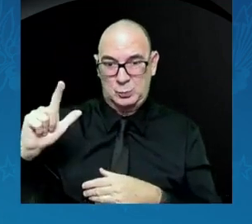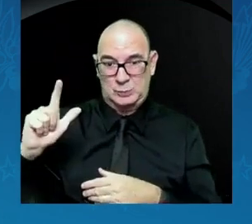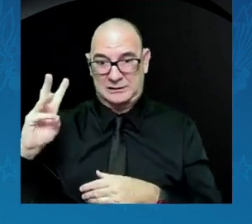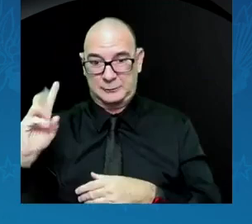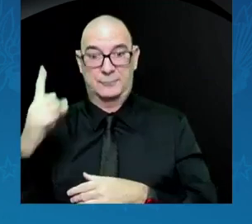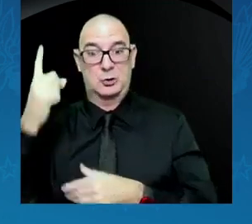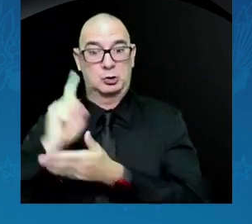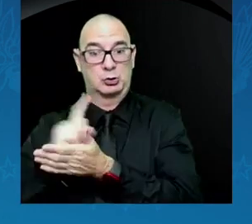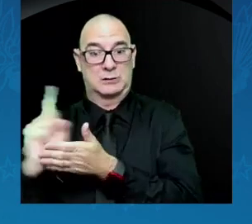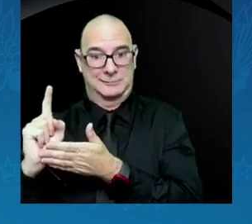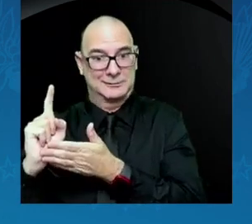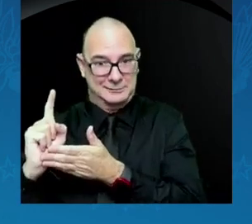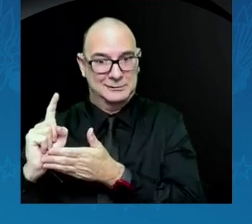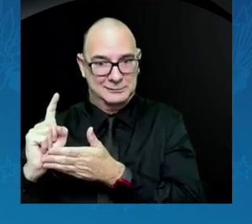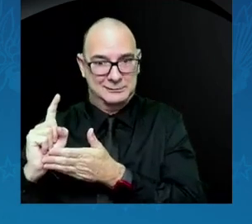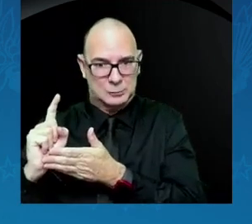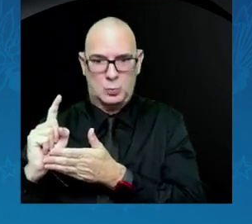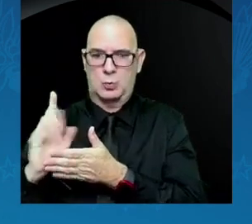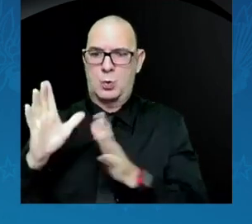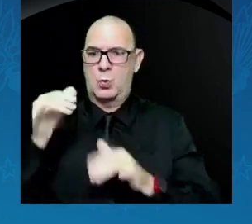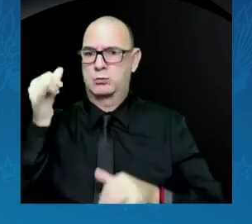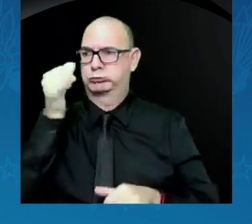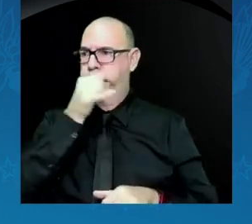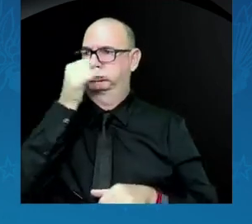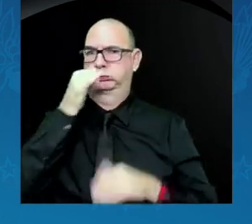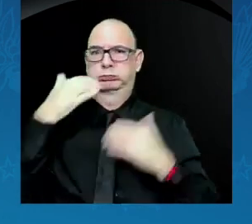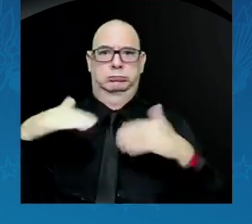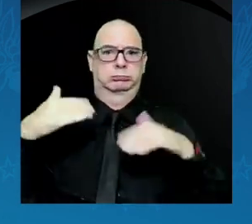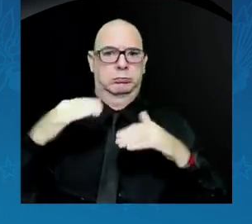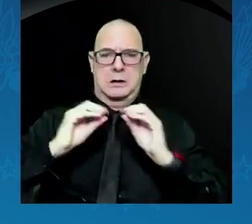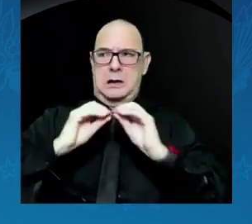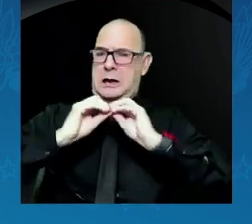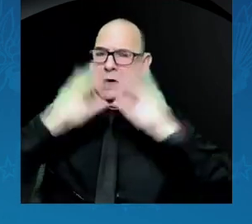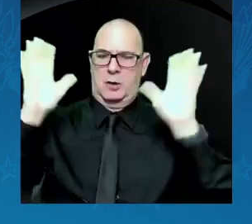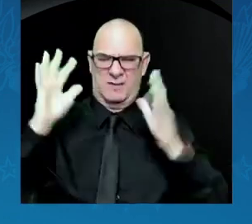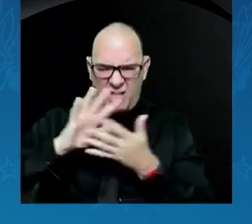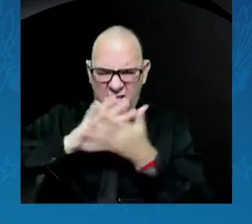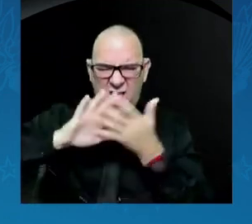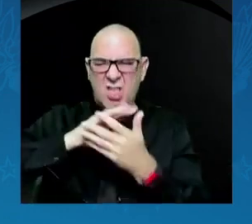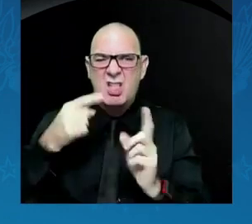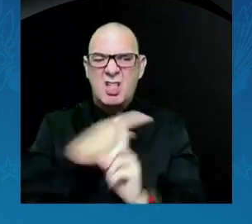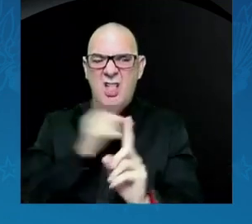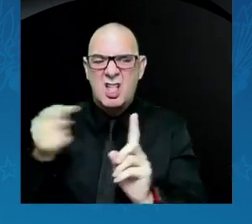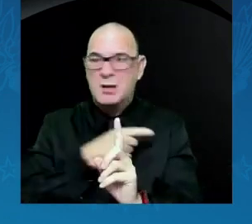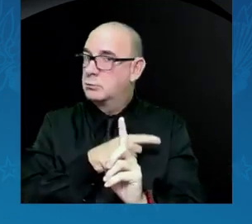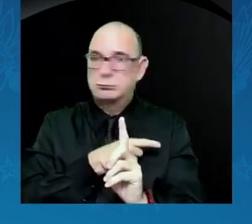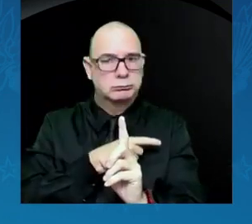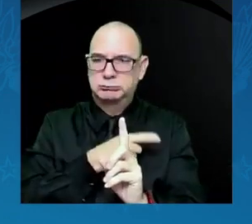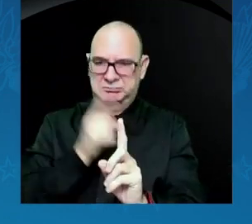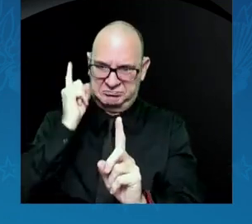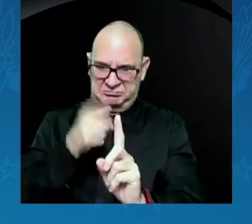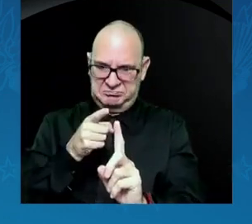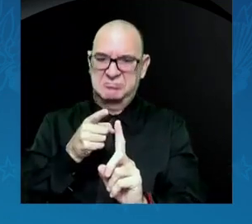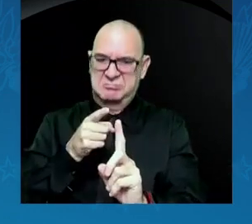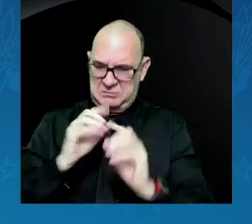ambiguous. They didn't skirt around the issue. They were clear and they were decisive and they were declarative.